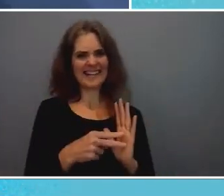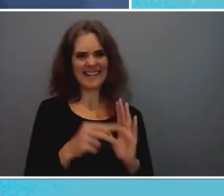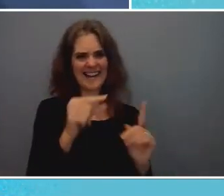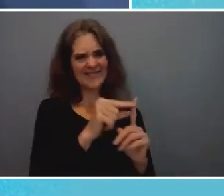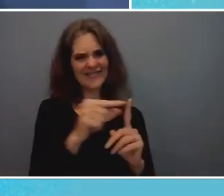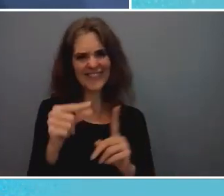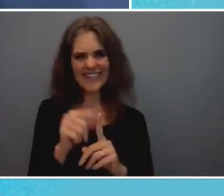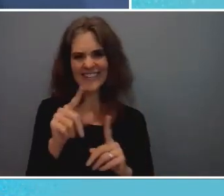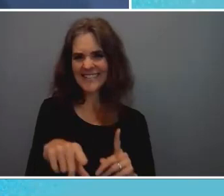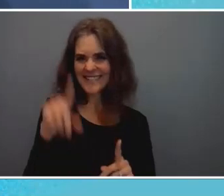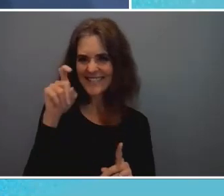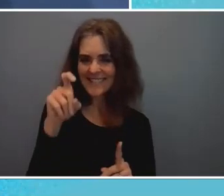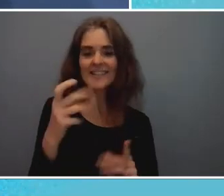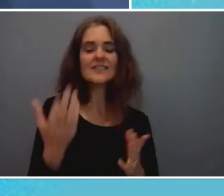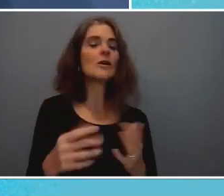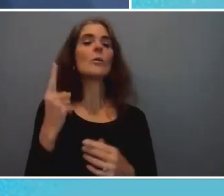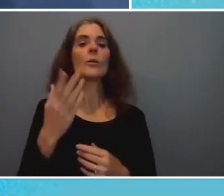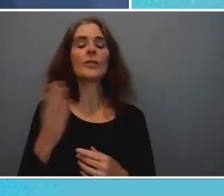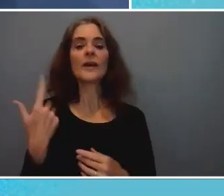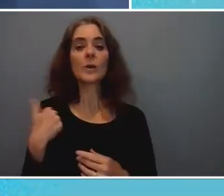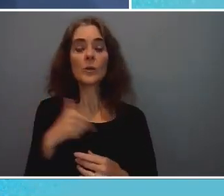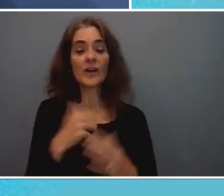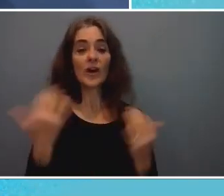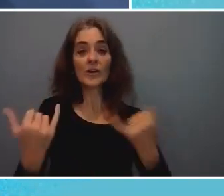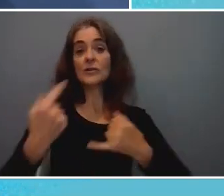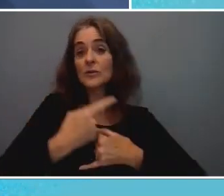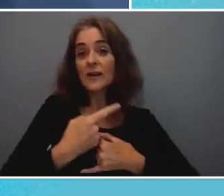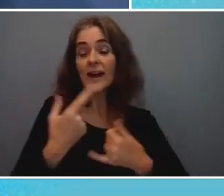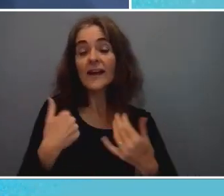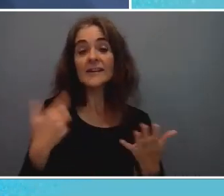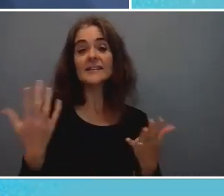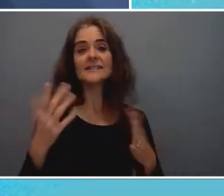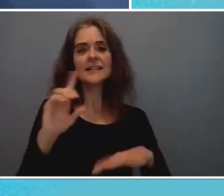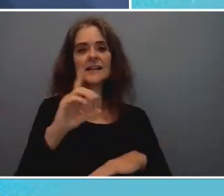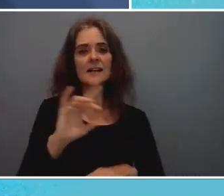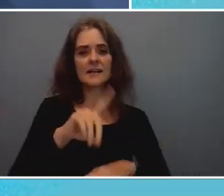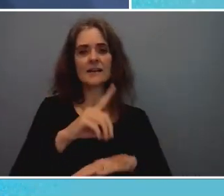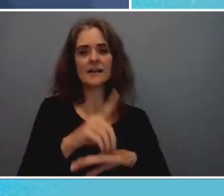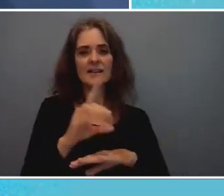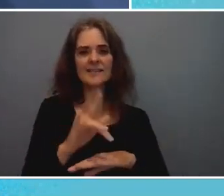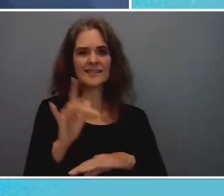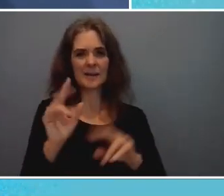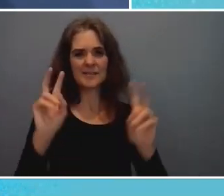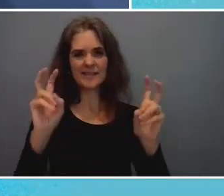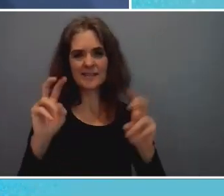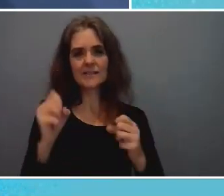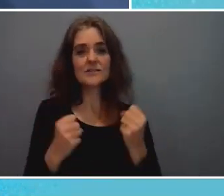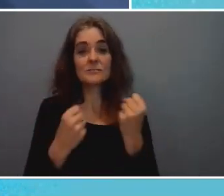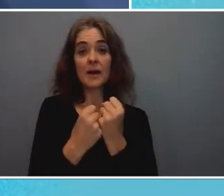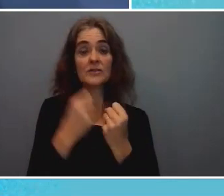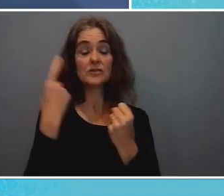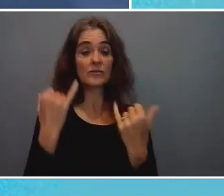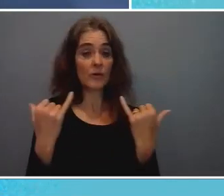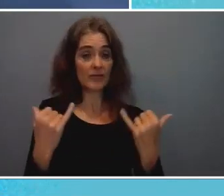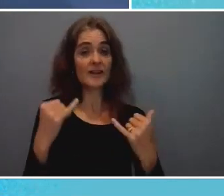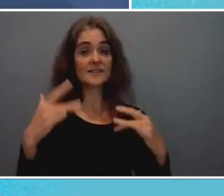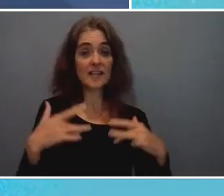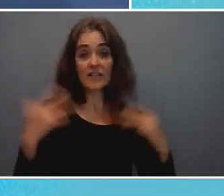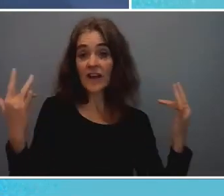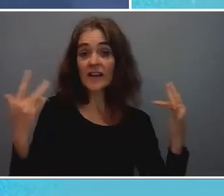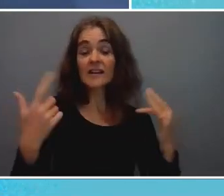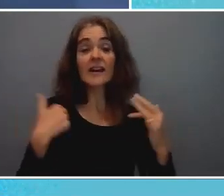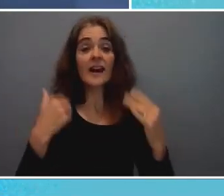Well, one thing we are today is a diamond sponsor for this event. And I want to say